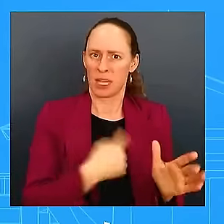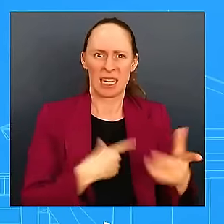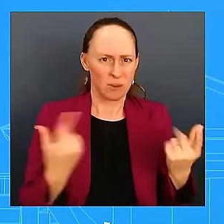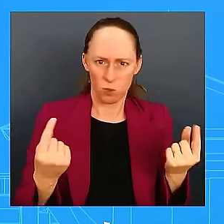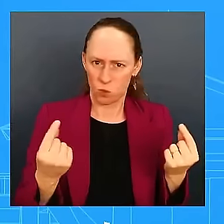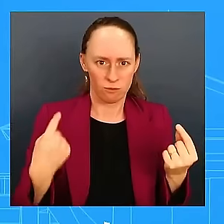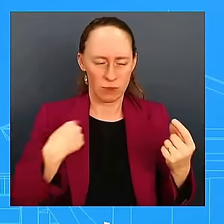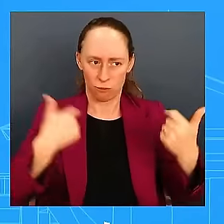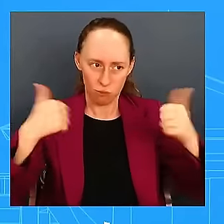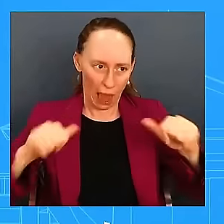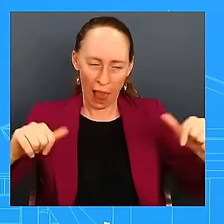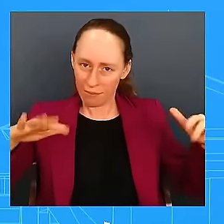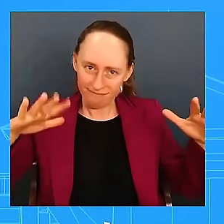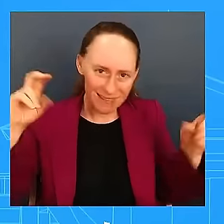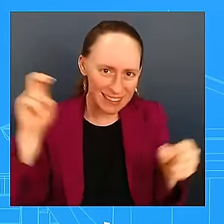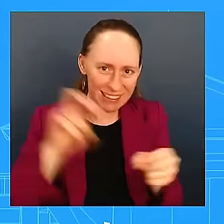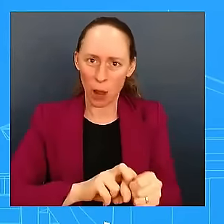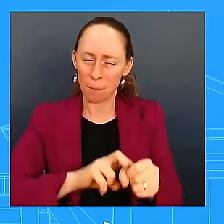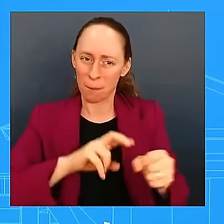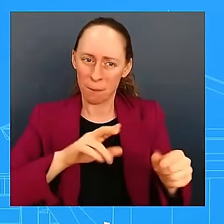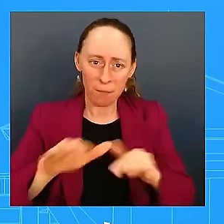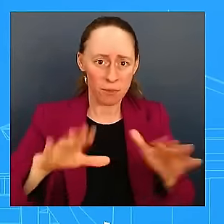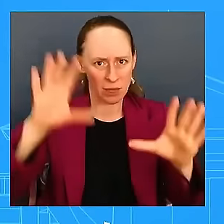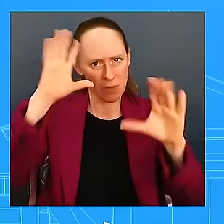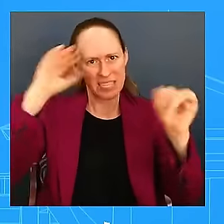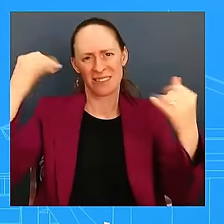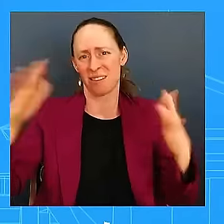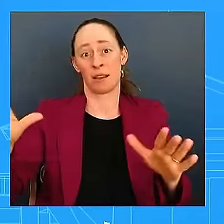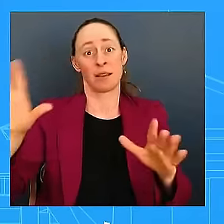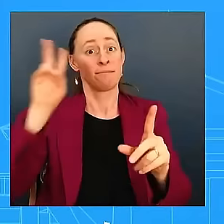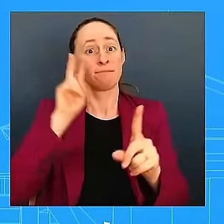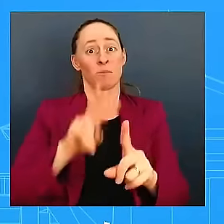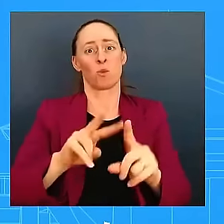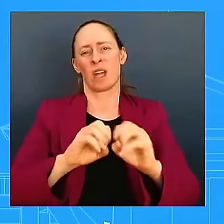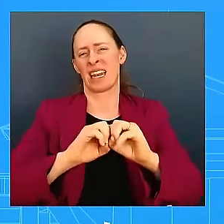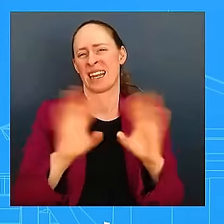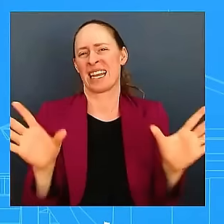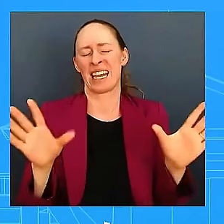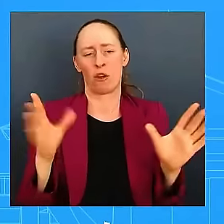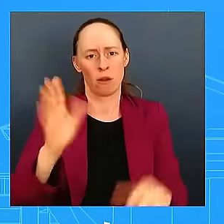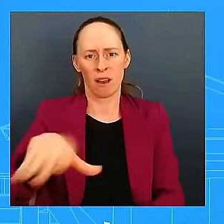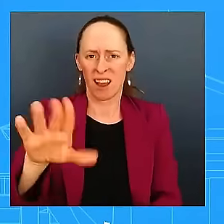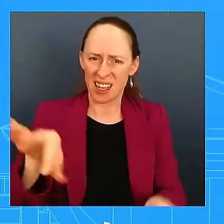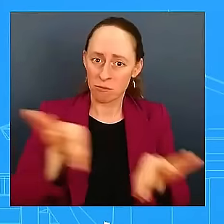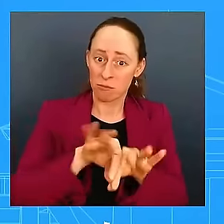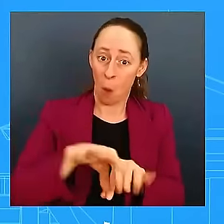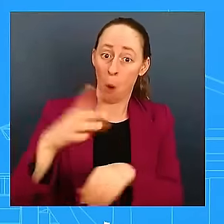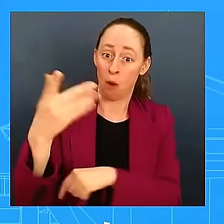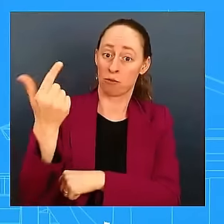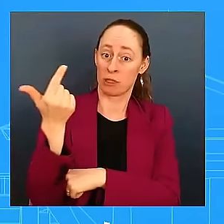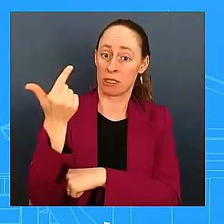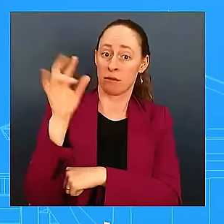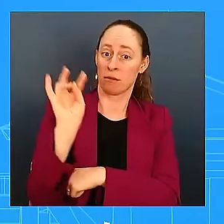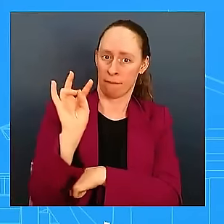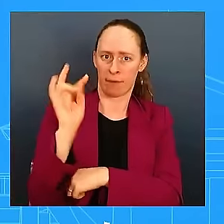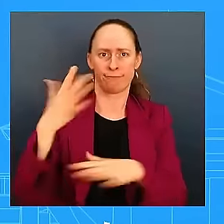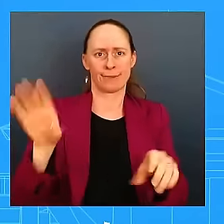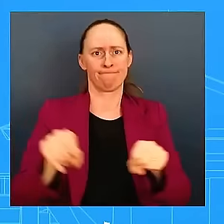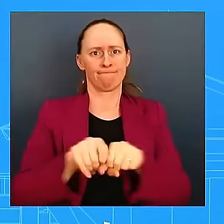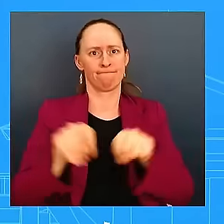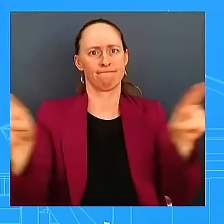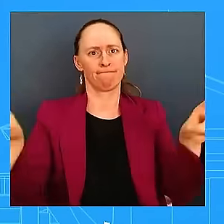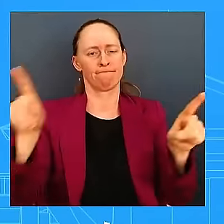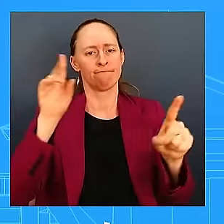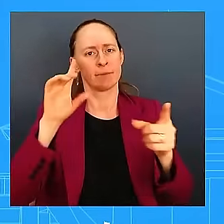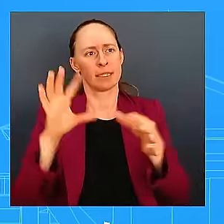important. It was important to see a joint statement from the G7 and key Middle East partners. I think it was important to see